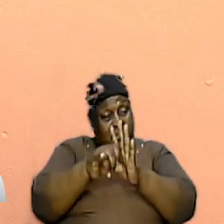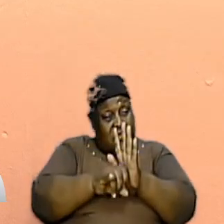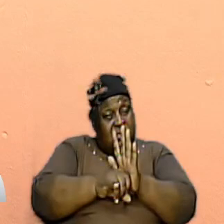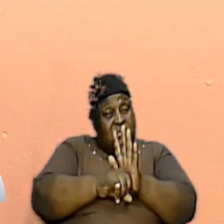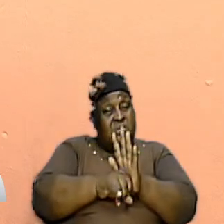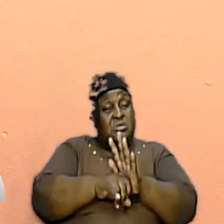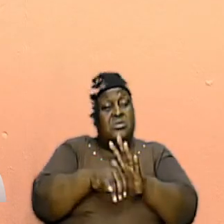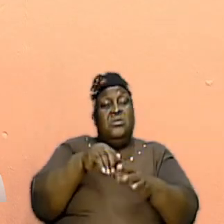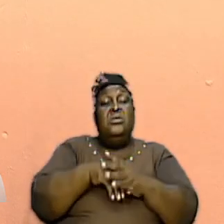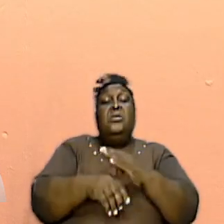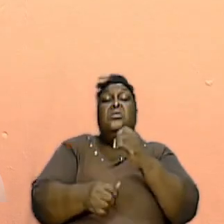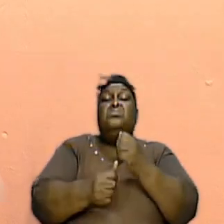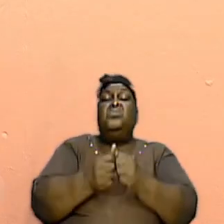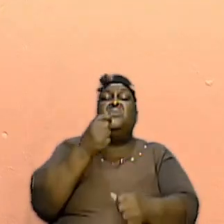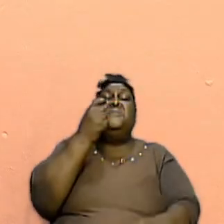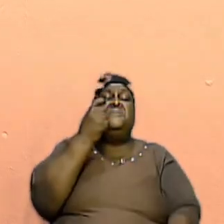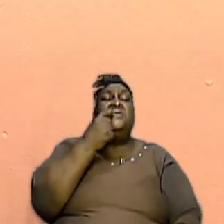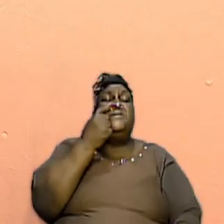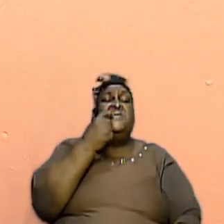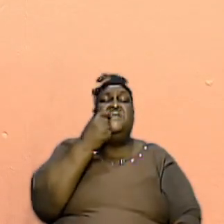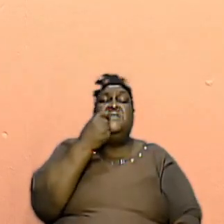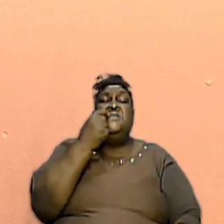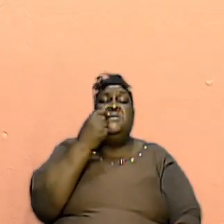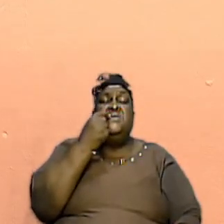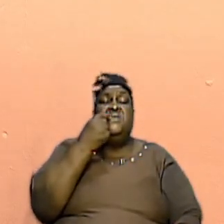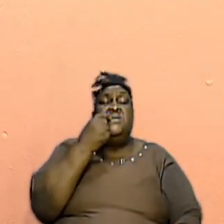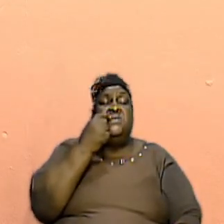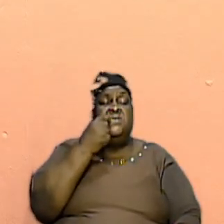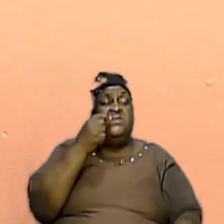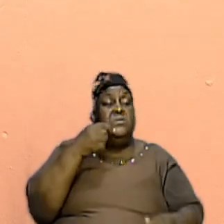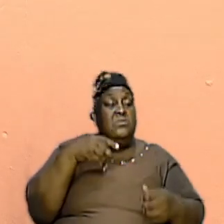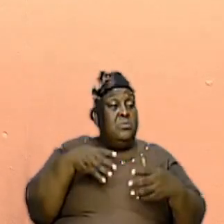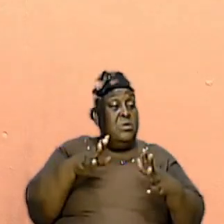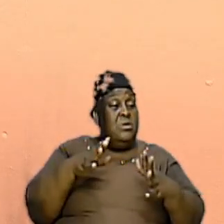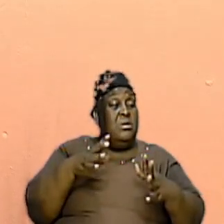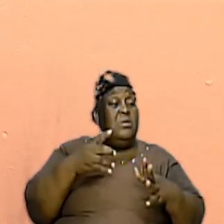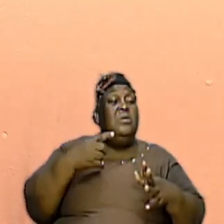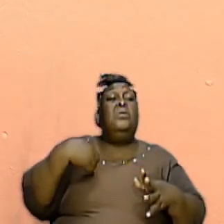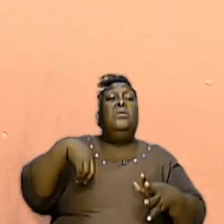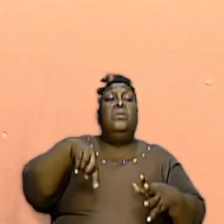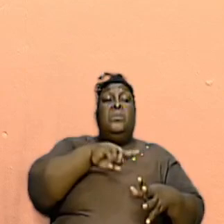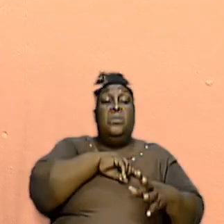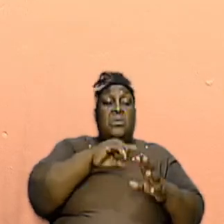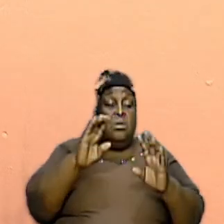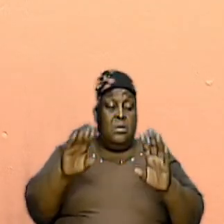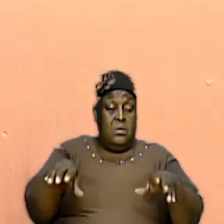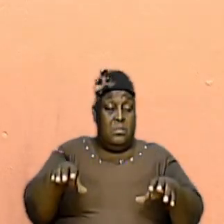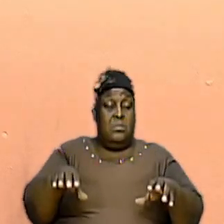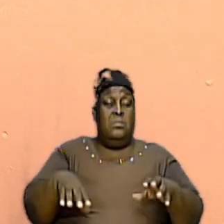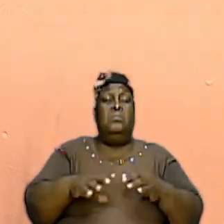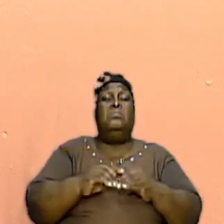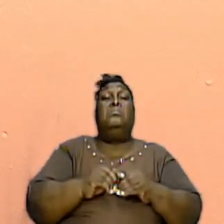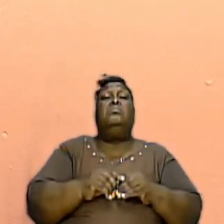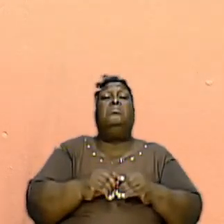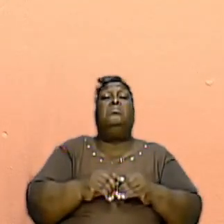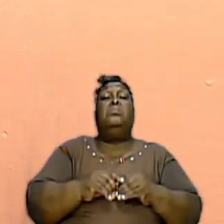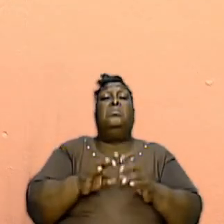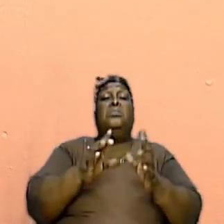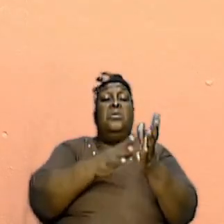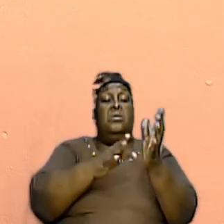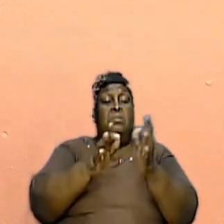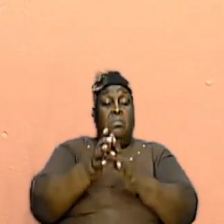In The Most Serious Of Way That We Can In Fact The Bible